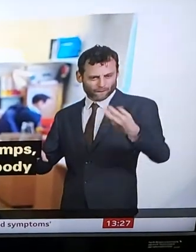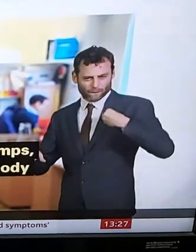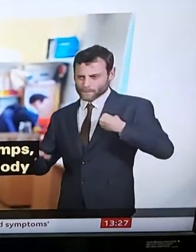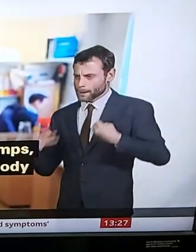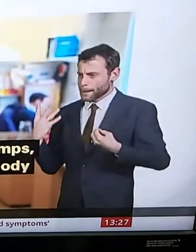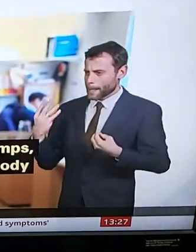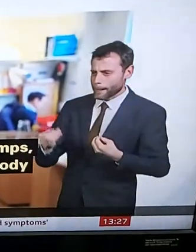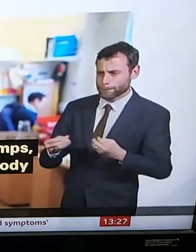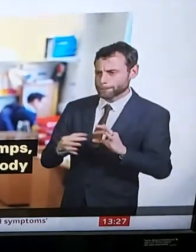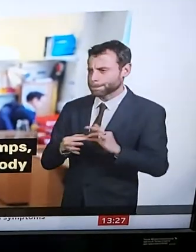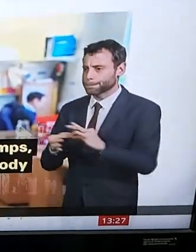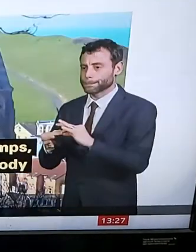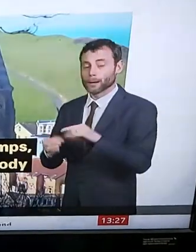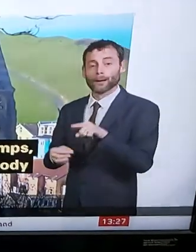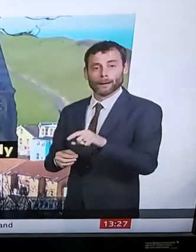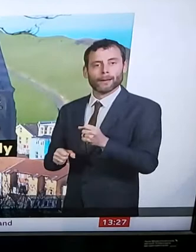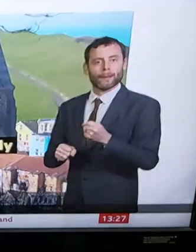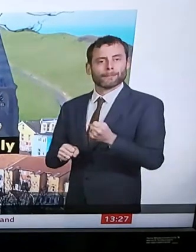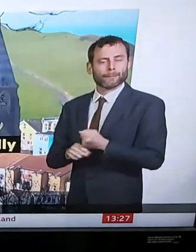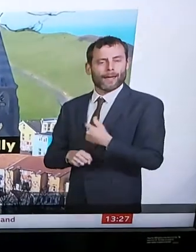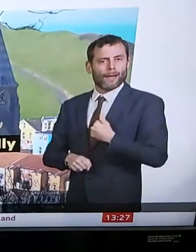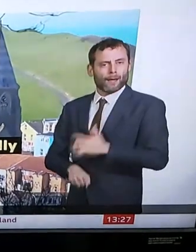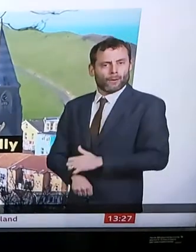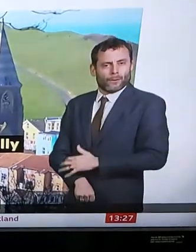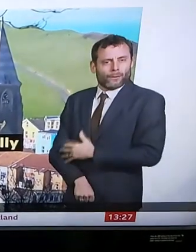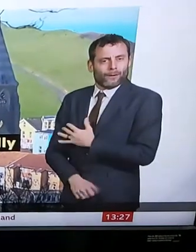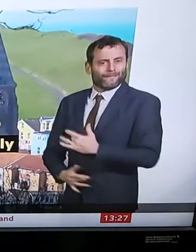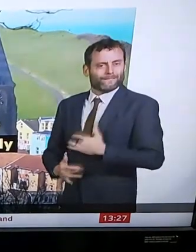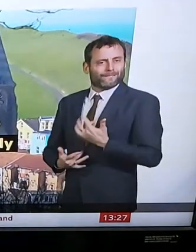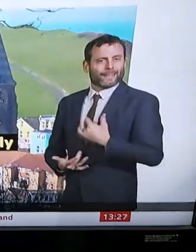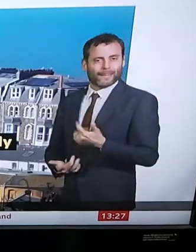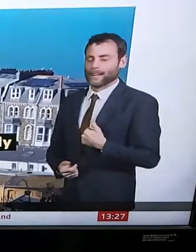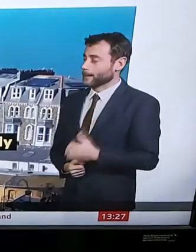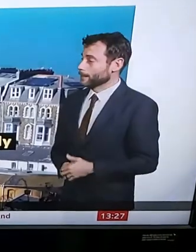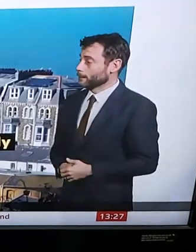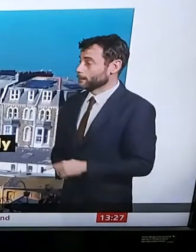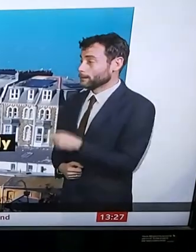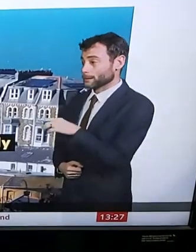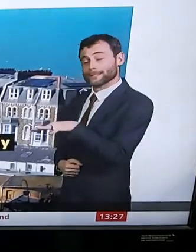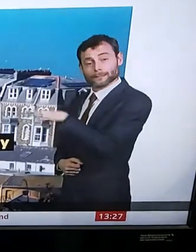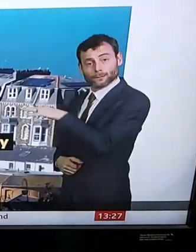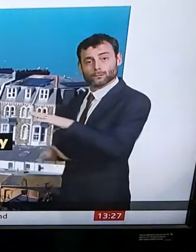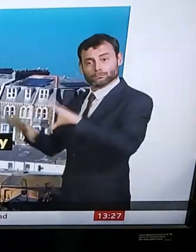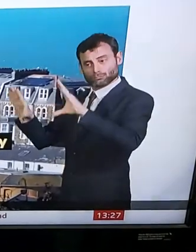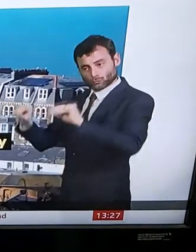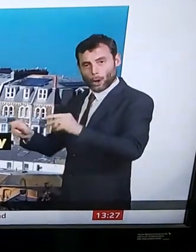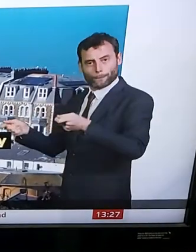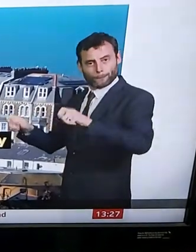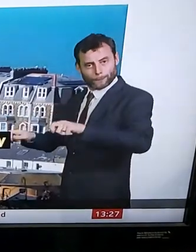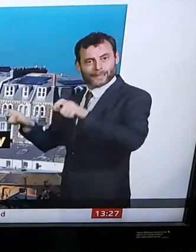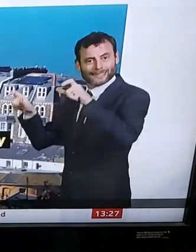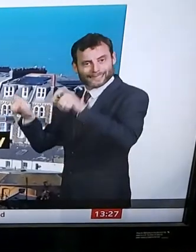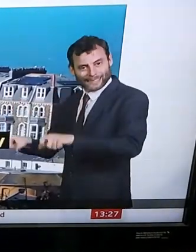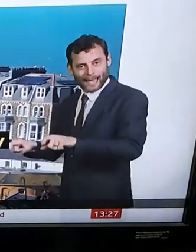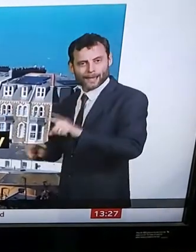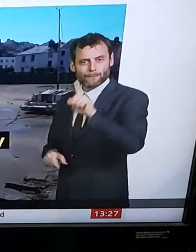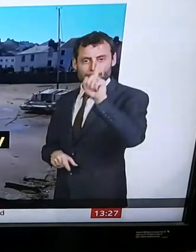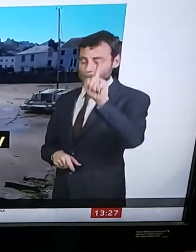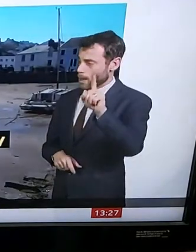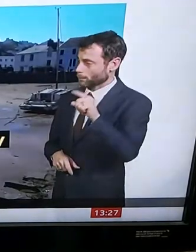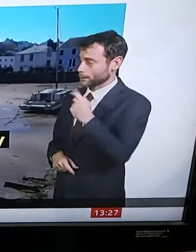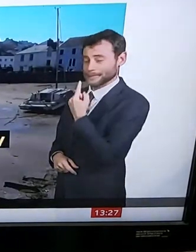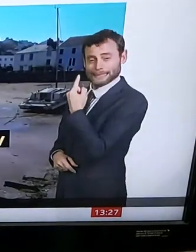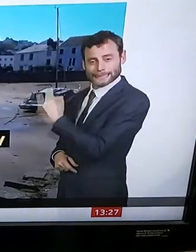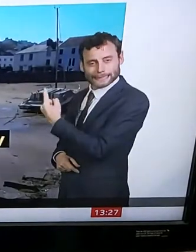coming together to really help each other out. So even though the town is shut down, every single street is now covered by a